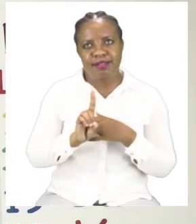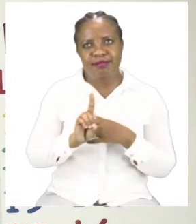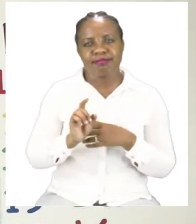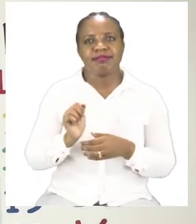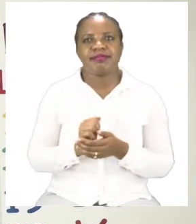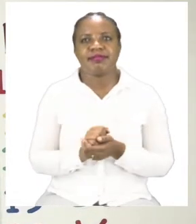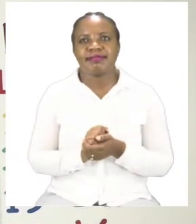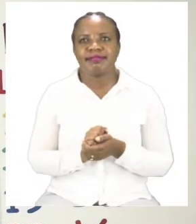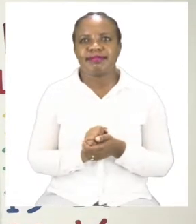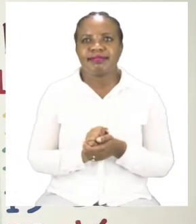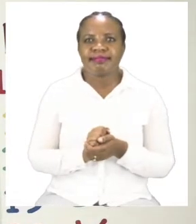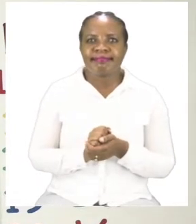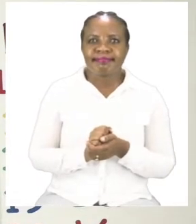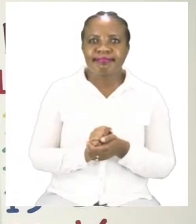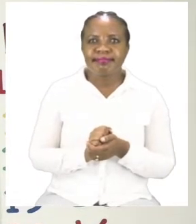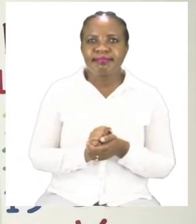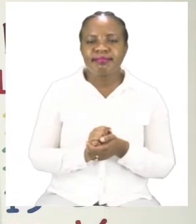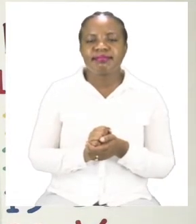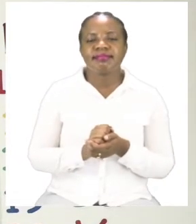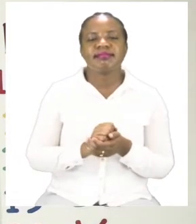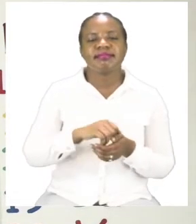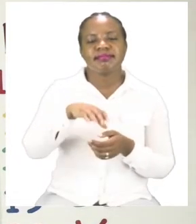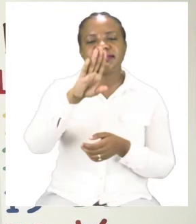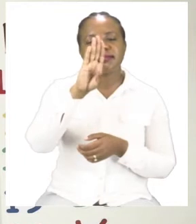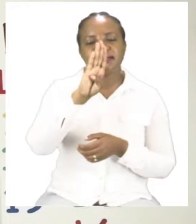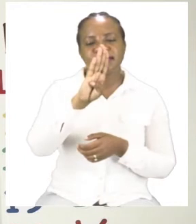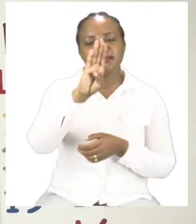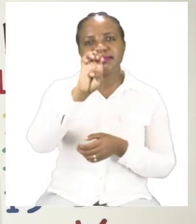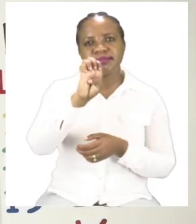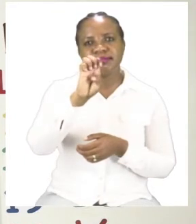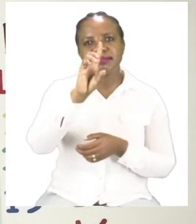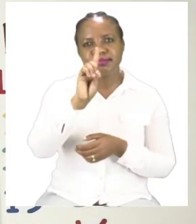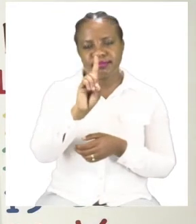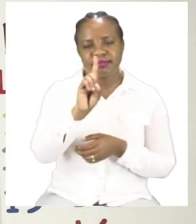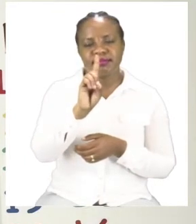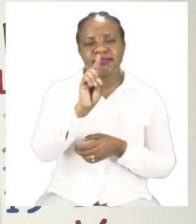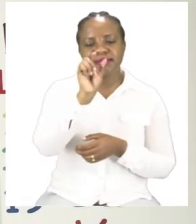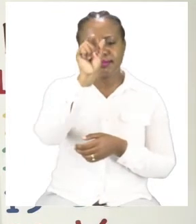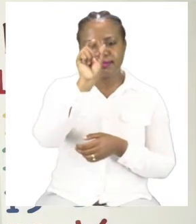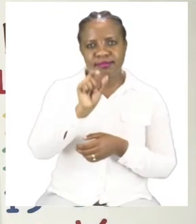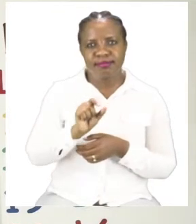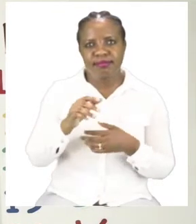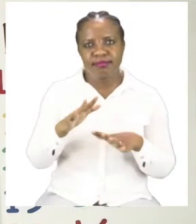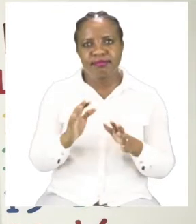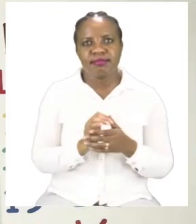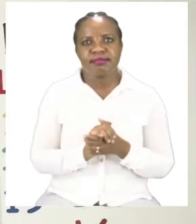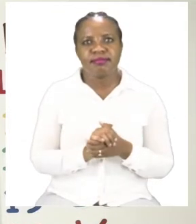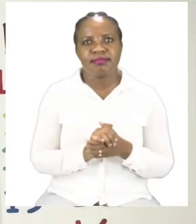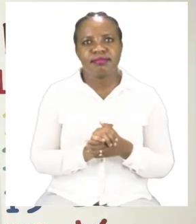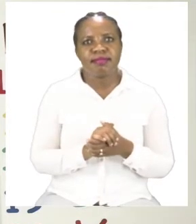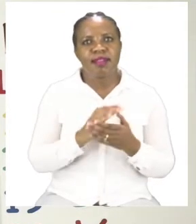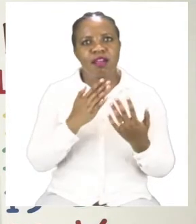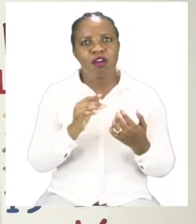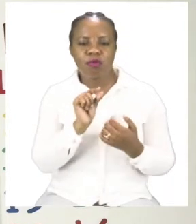Now we have the word bed. Now the next one that we are going to be